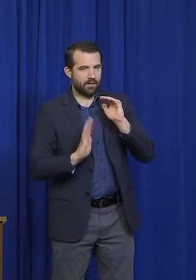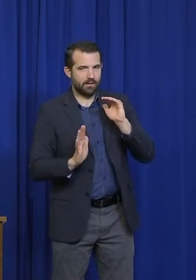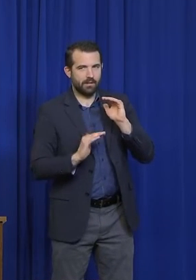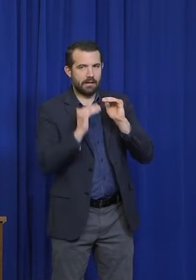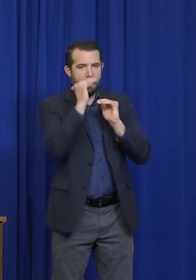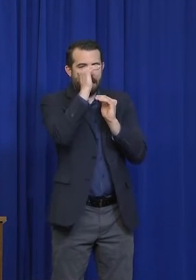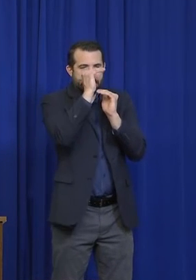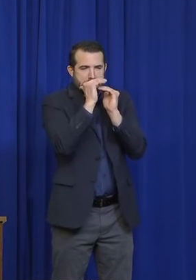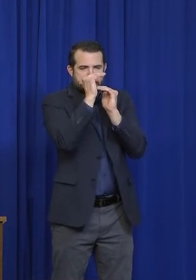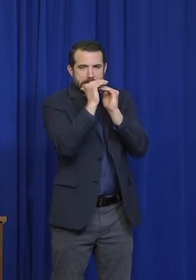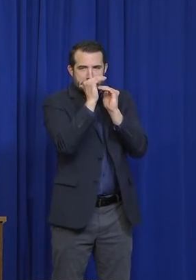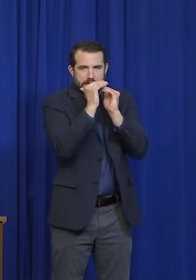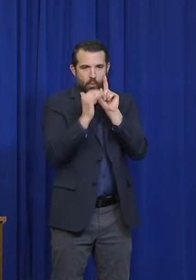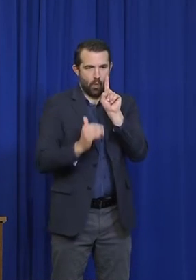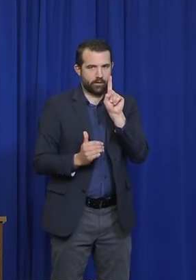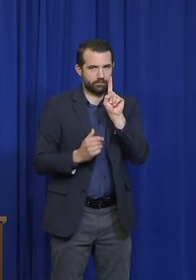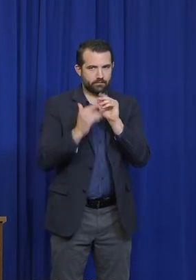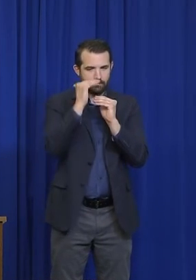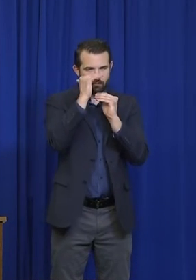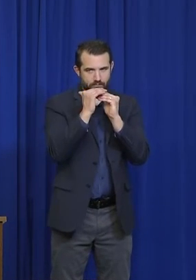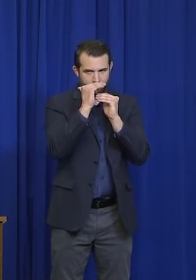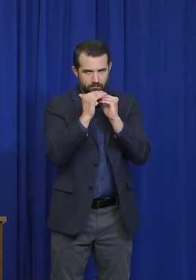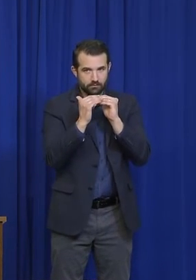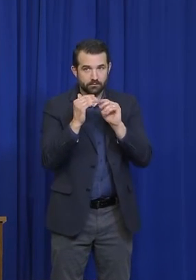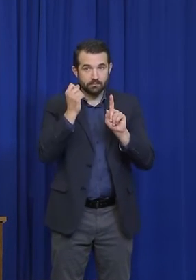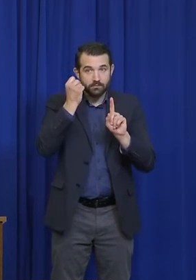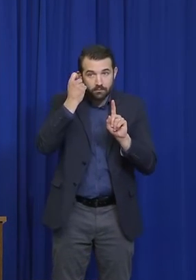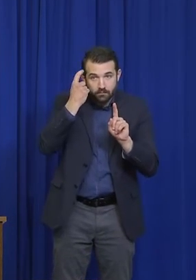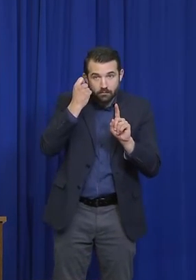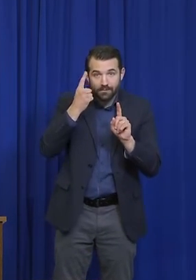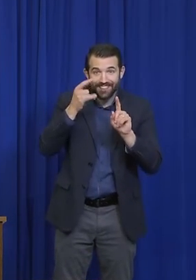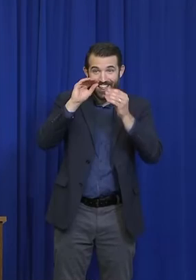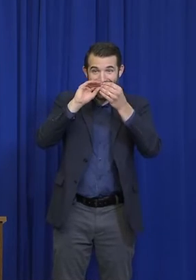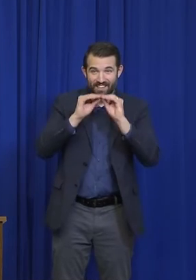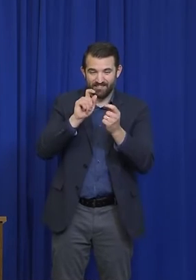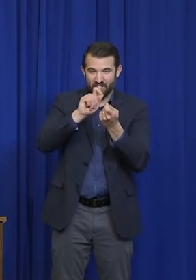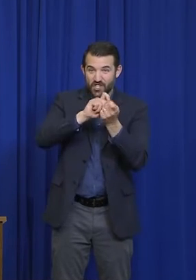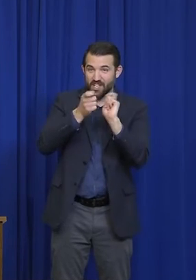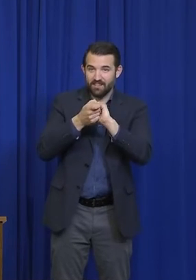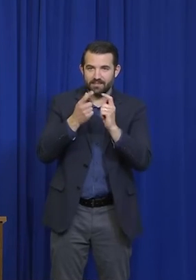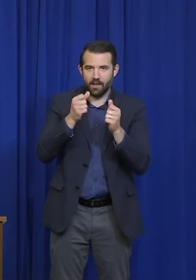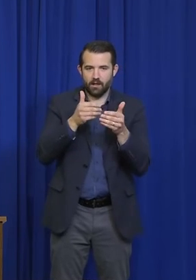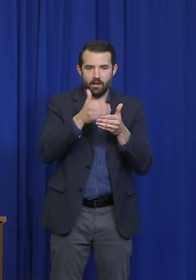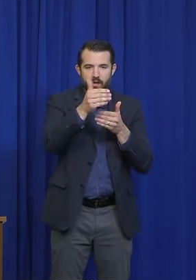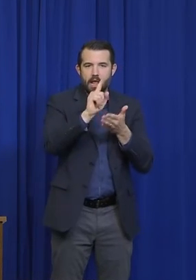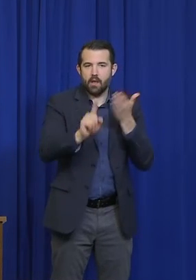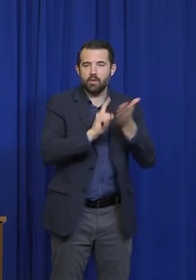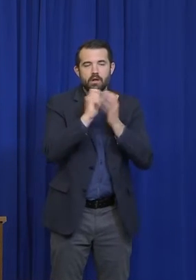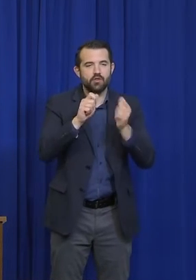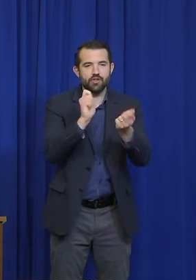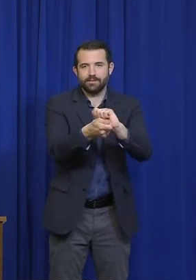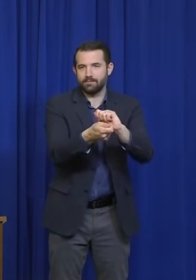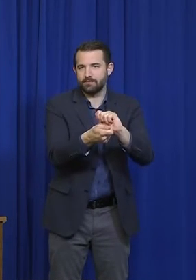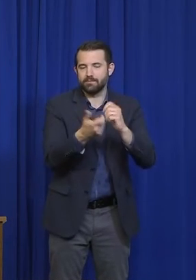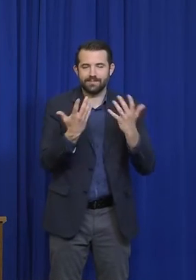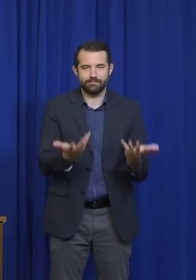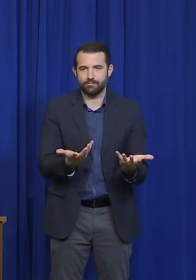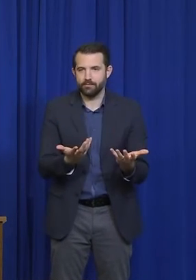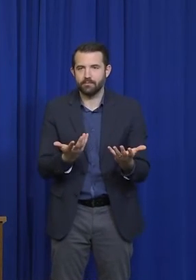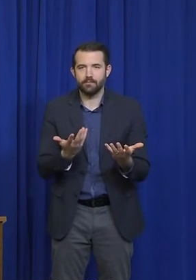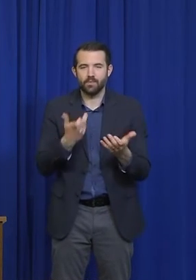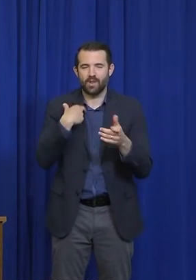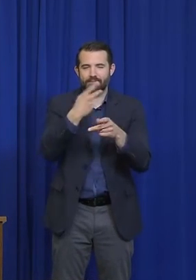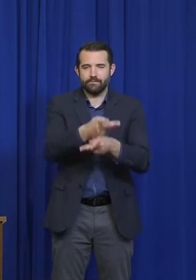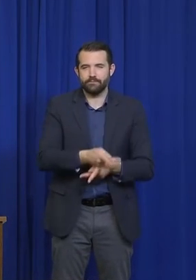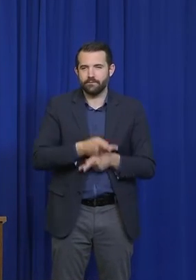that is that that number can change hour by hour in an outbreak. And so we look at it in general terms every couple of weeks.